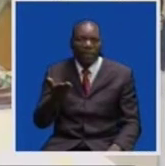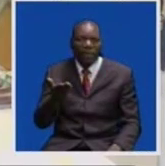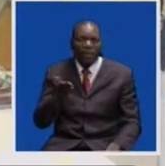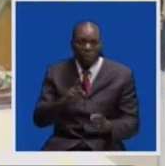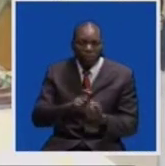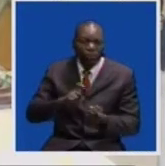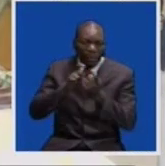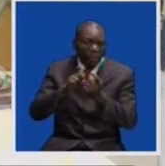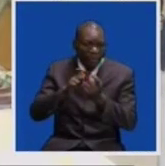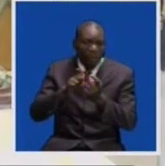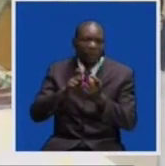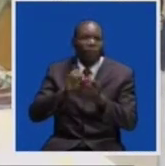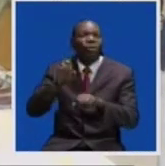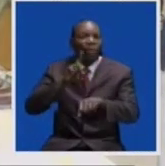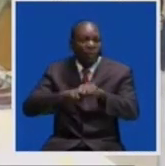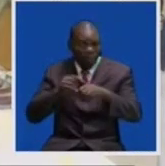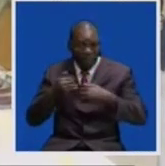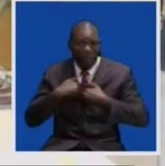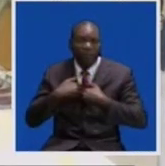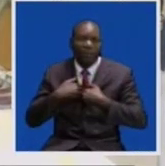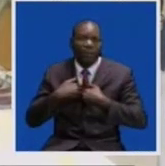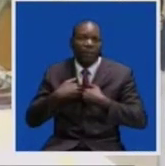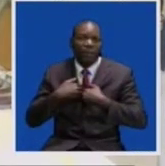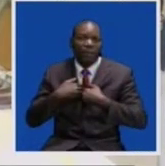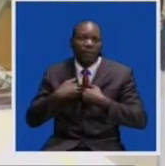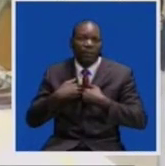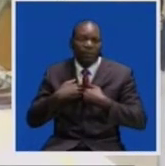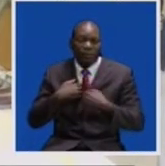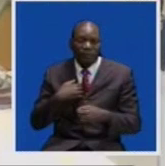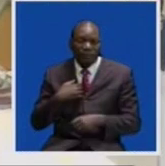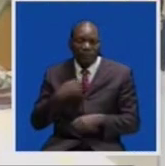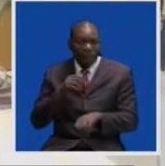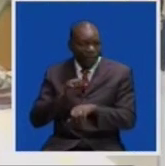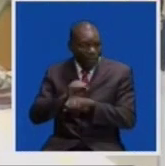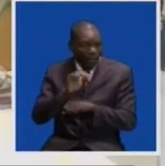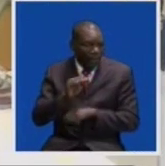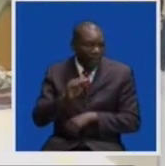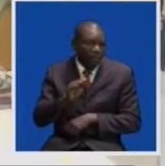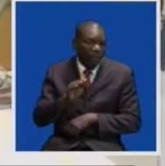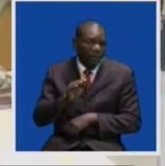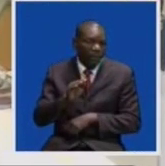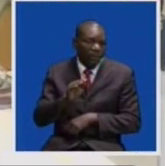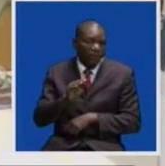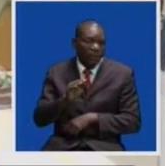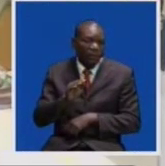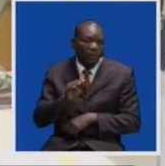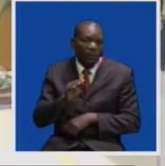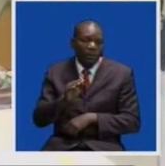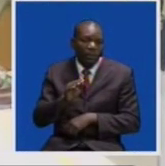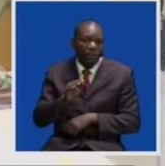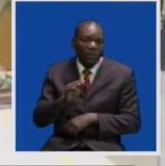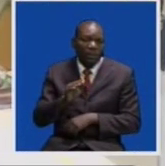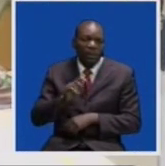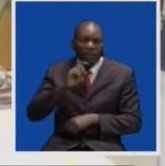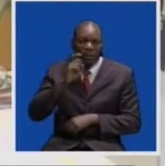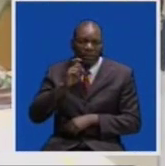has a season. My singular advice to him is keep your